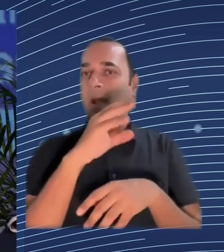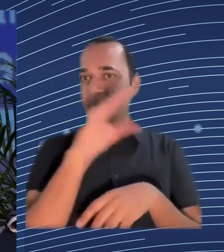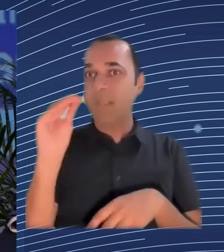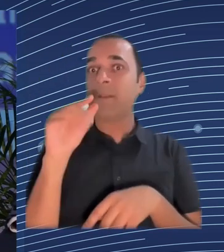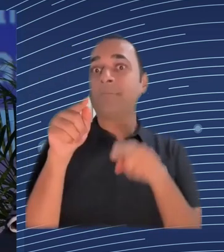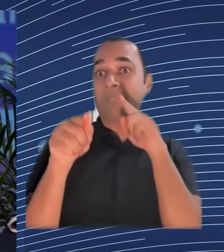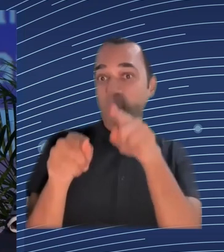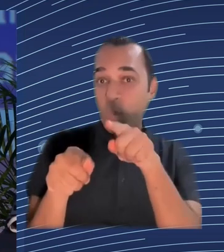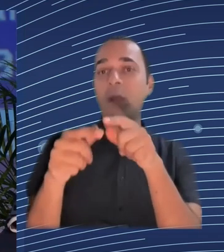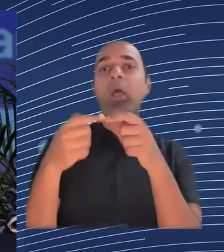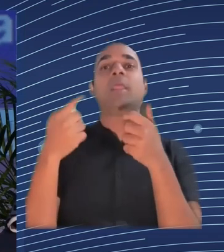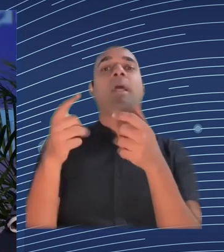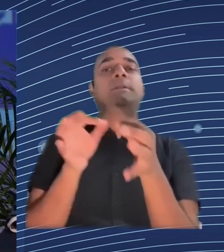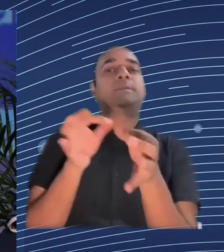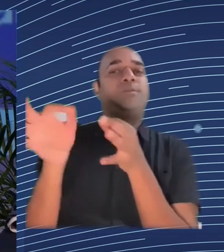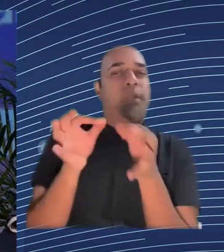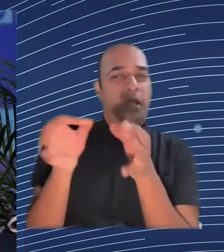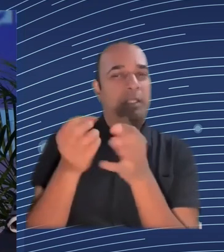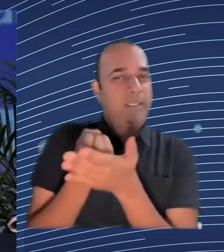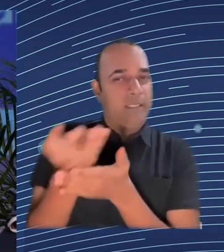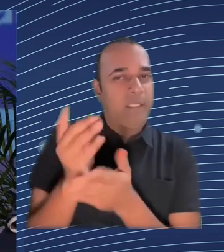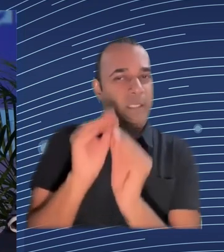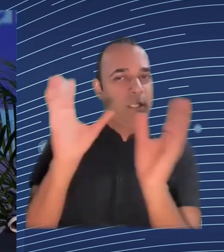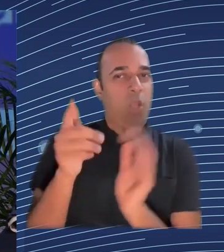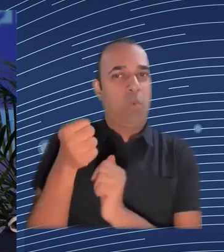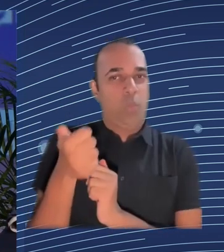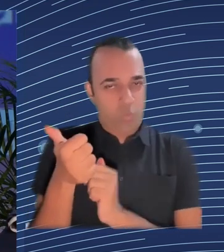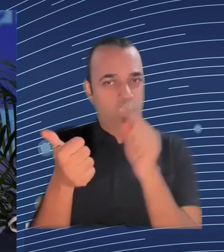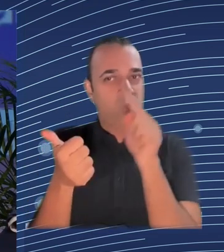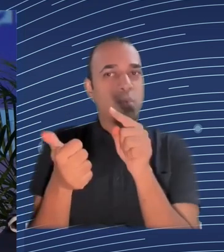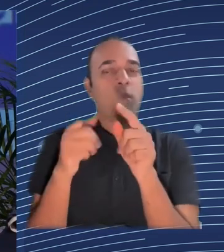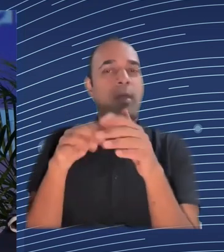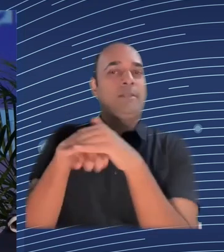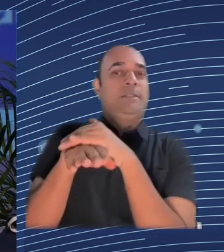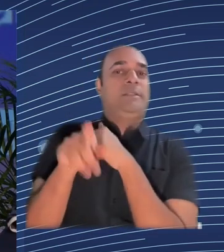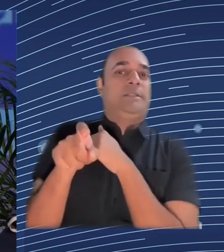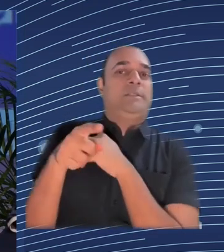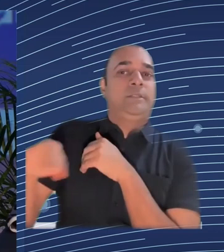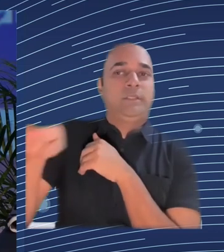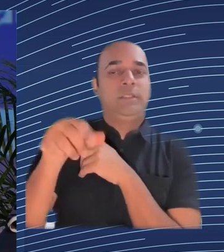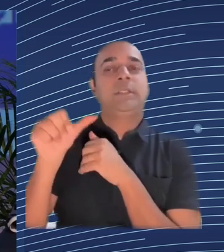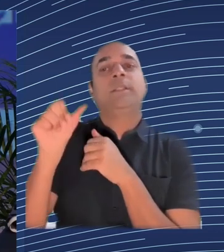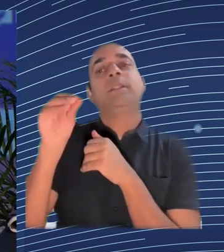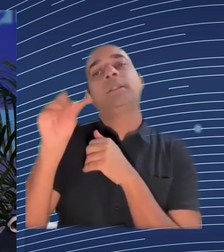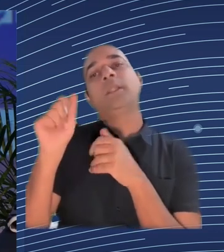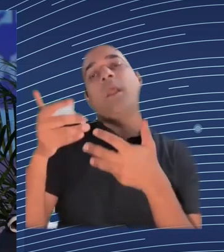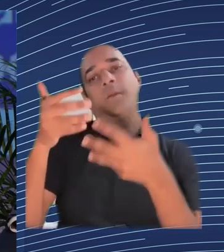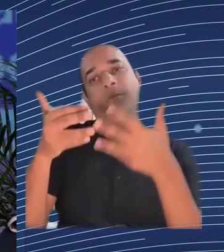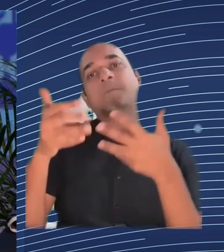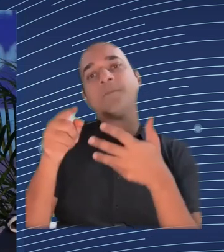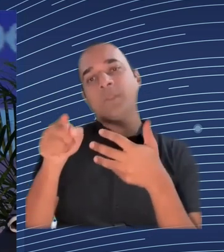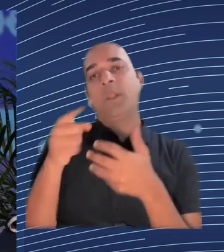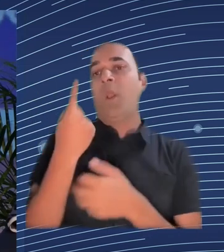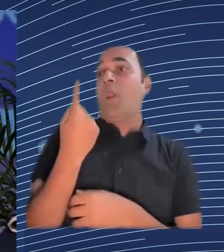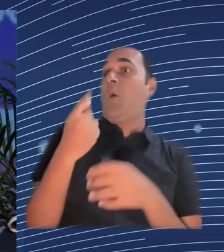Uber in the UK and I went to court and Uber made the argument against me that I didn't deserve the minimum wage because I